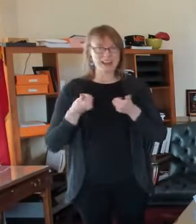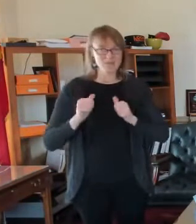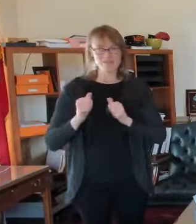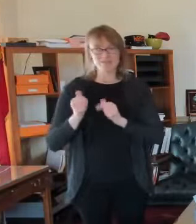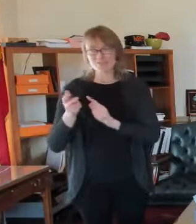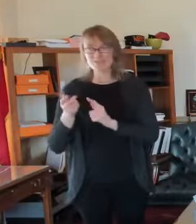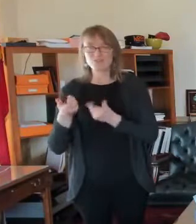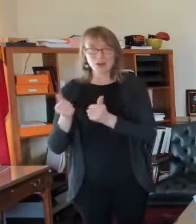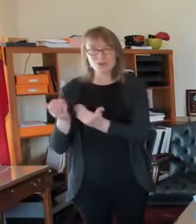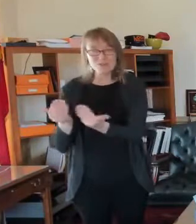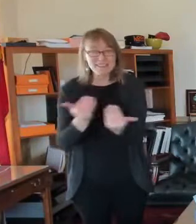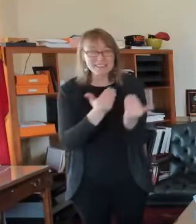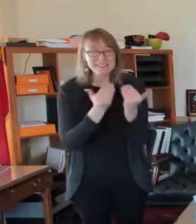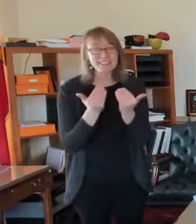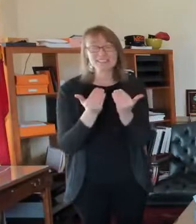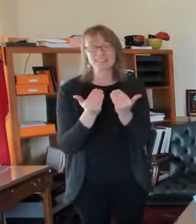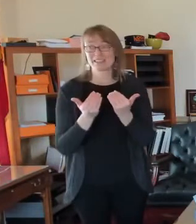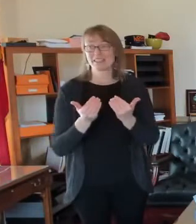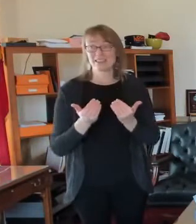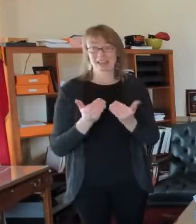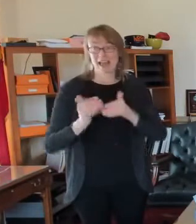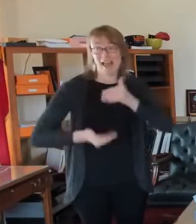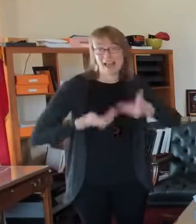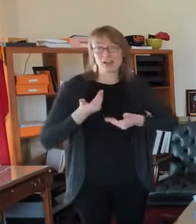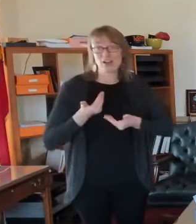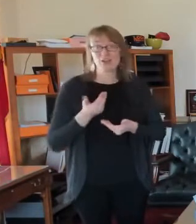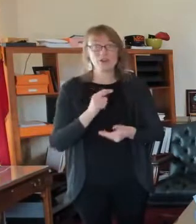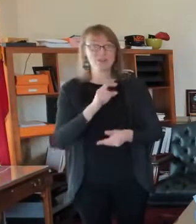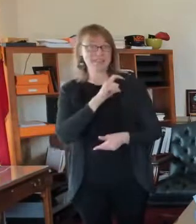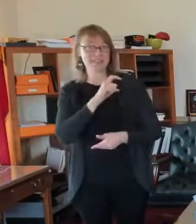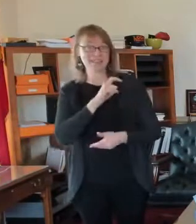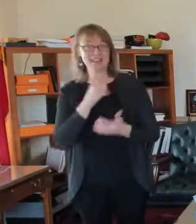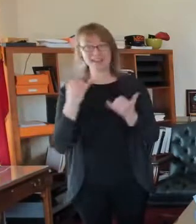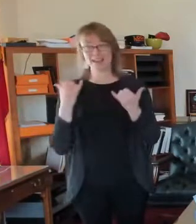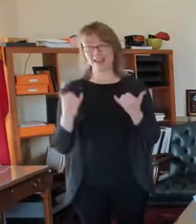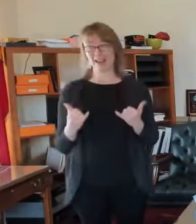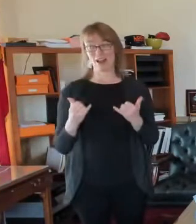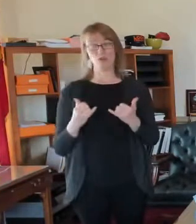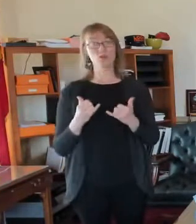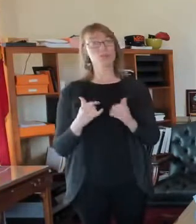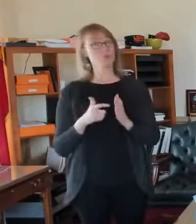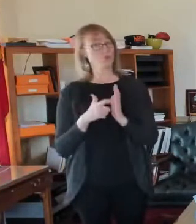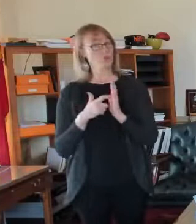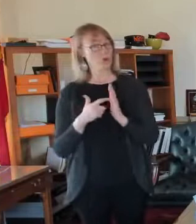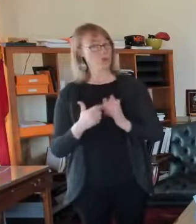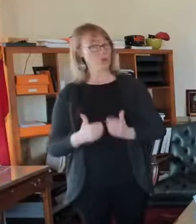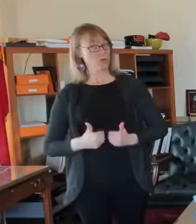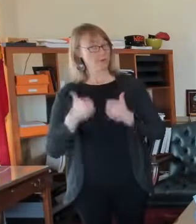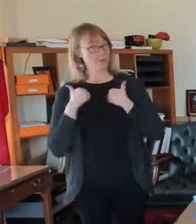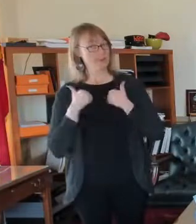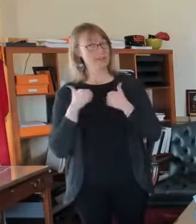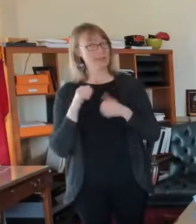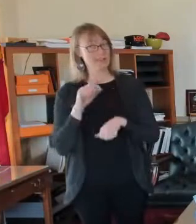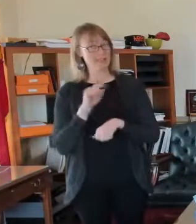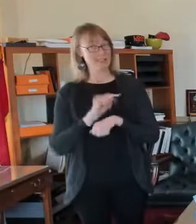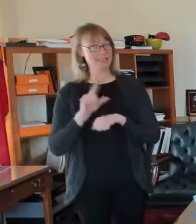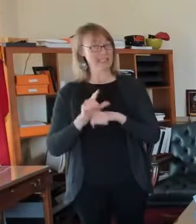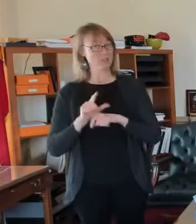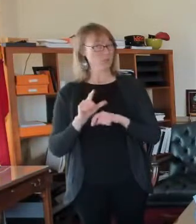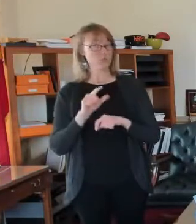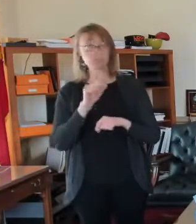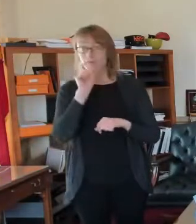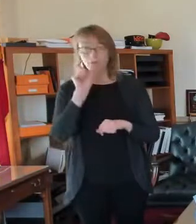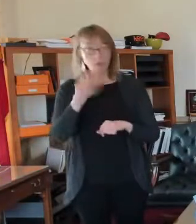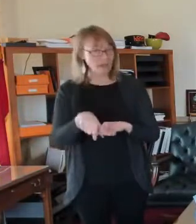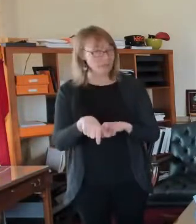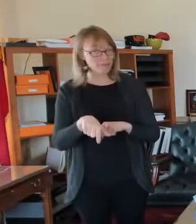There is no longer a residency requirement. So if you live in North County or South County or, um, in the region,